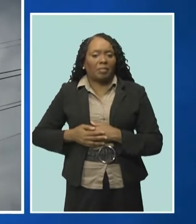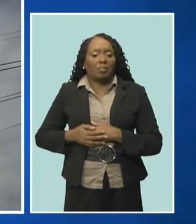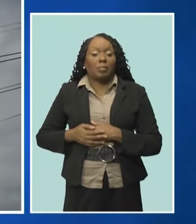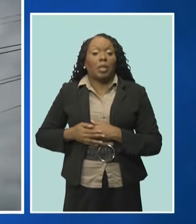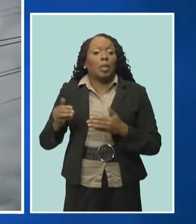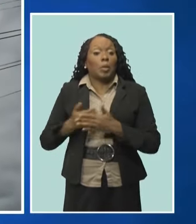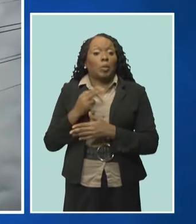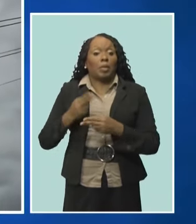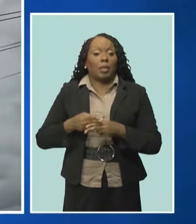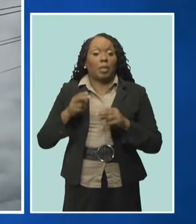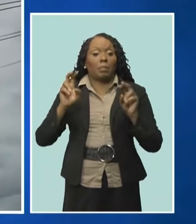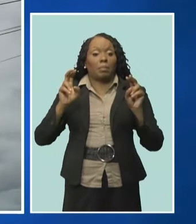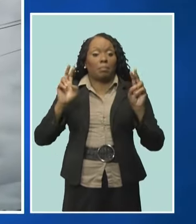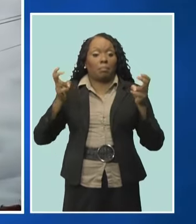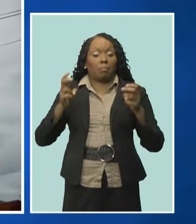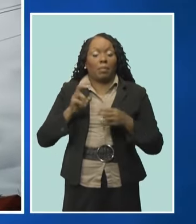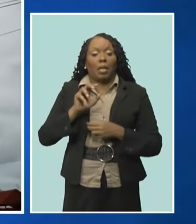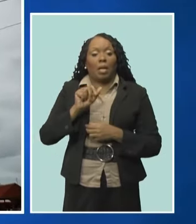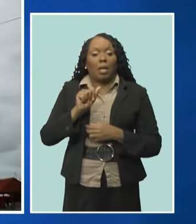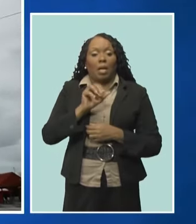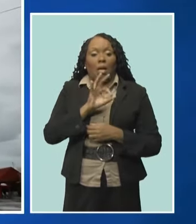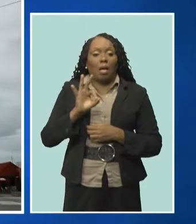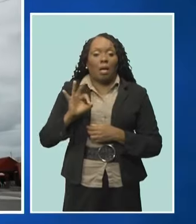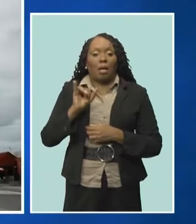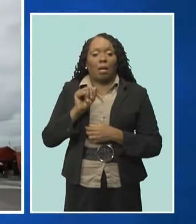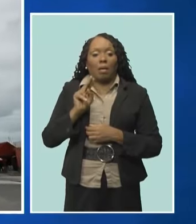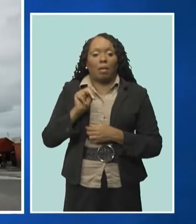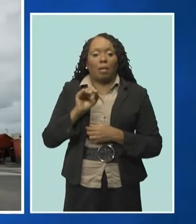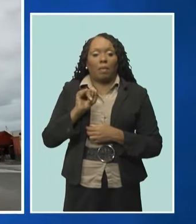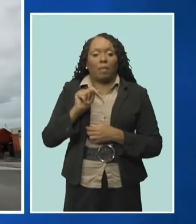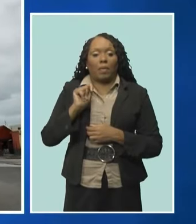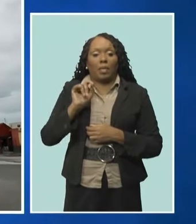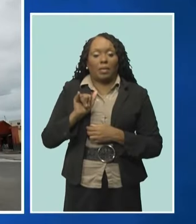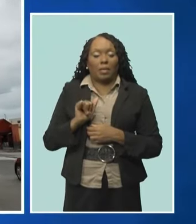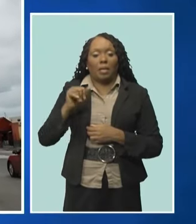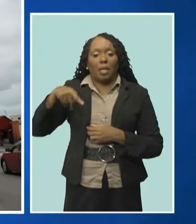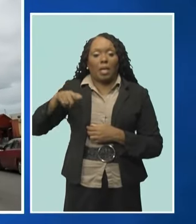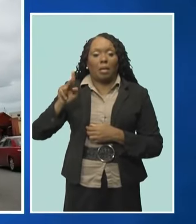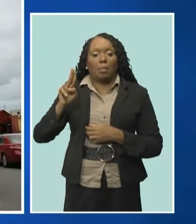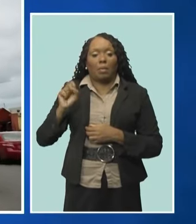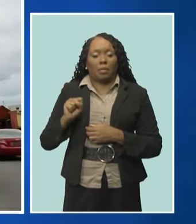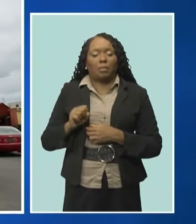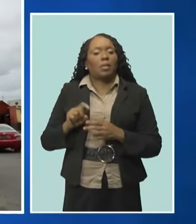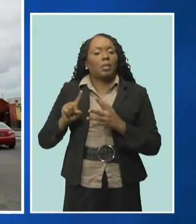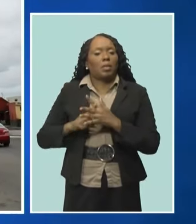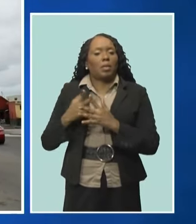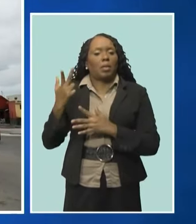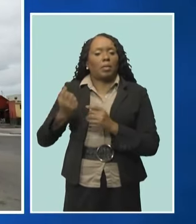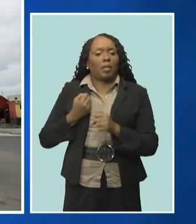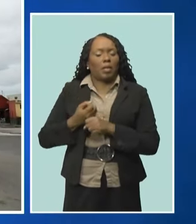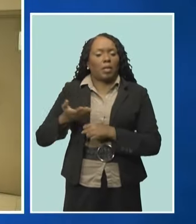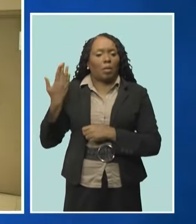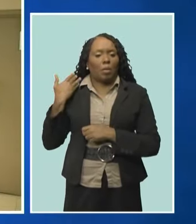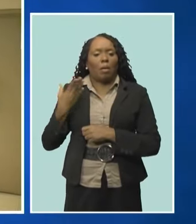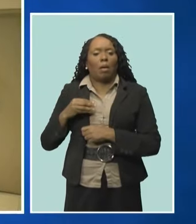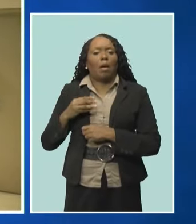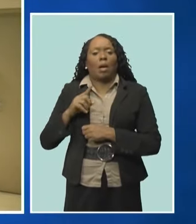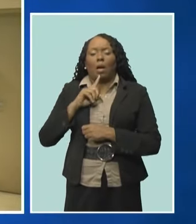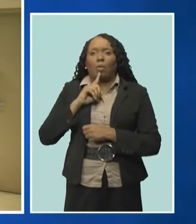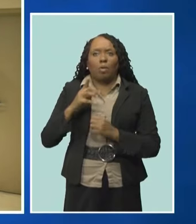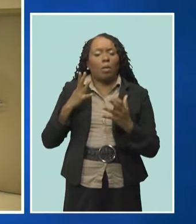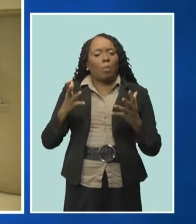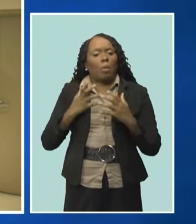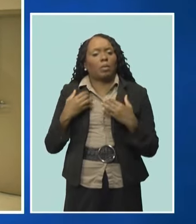Plus Credit Union started more than three years ago and drew on the strengths of members, non-members, focus groups and staff.